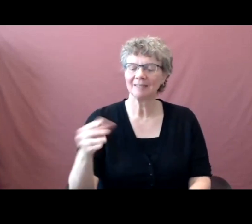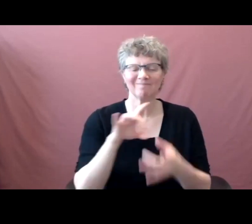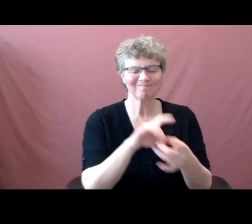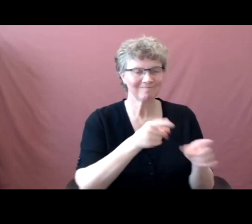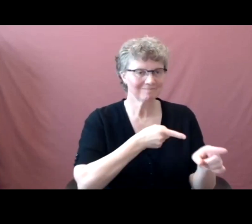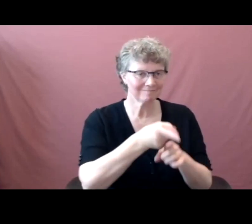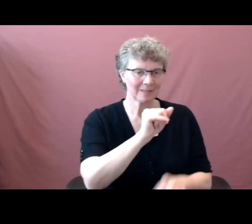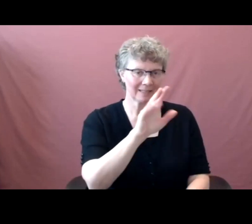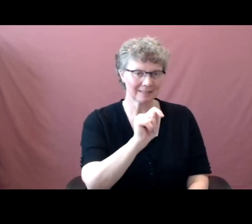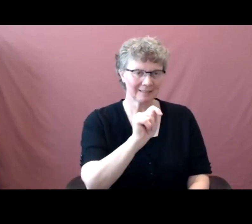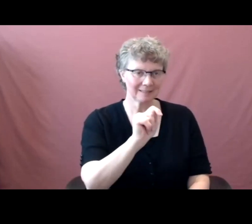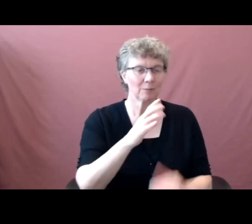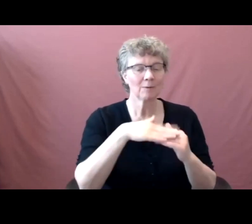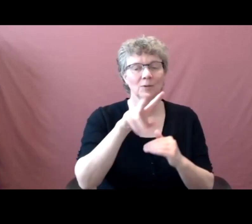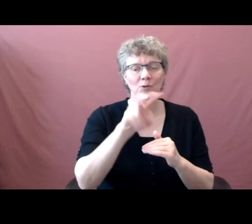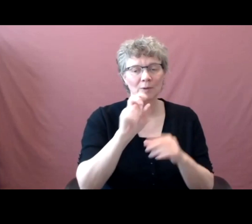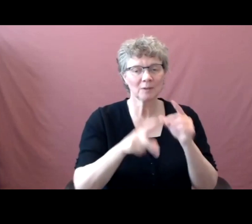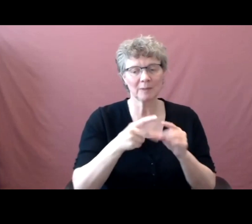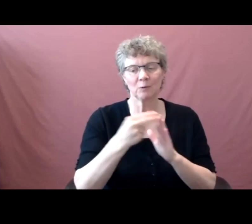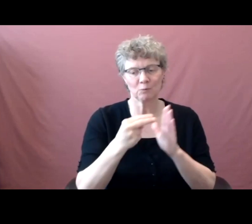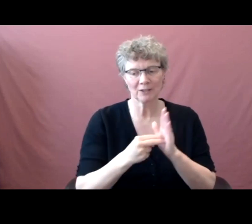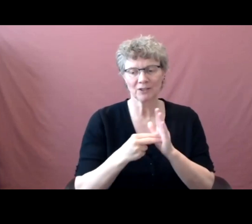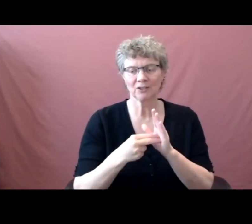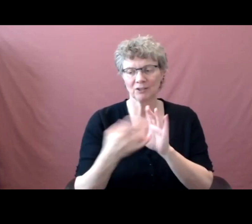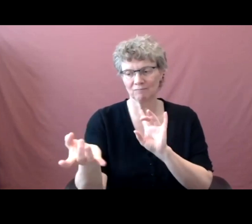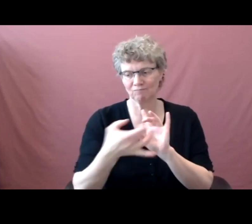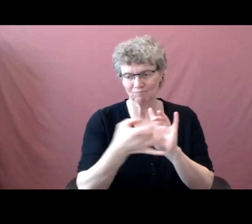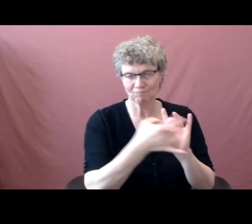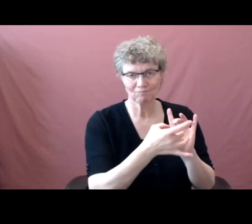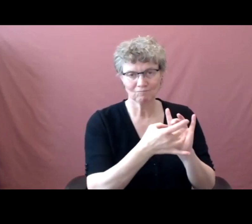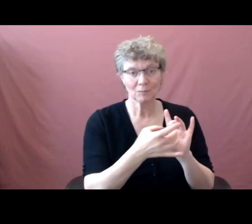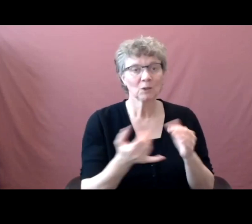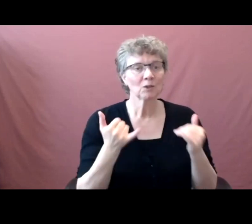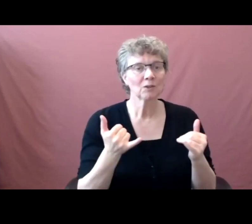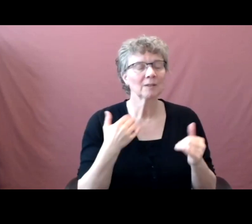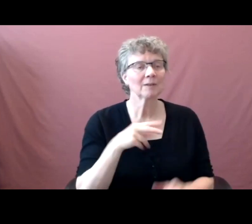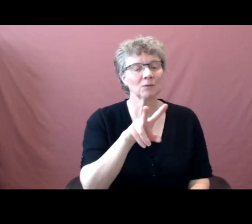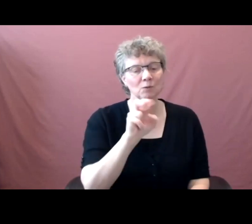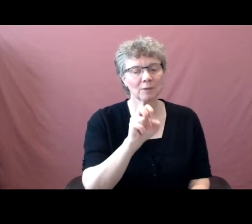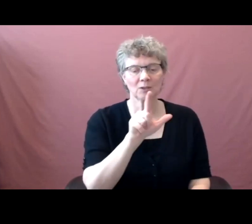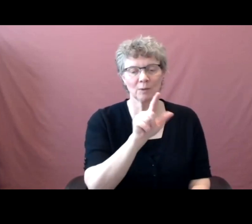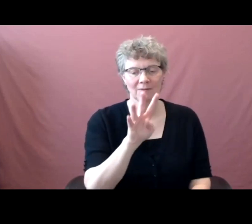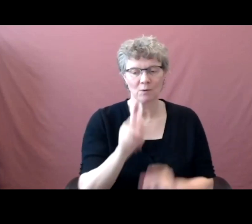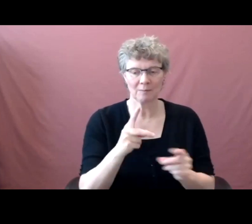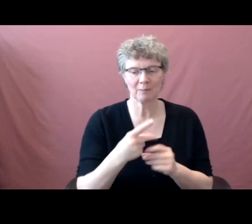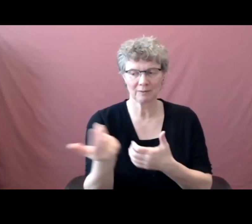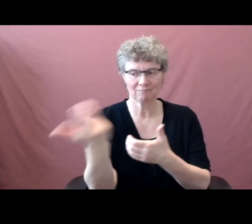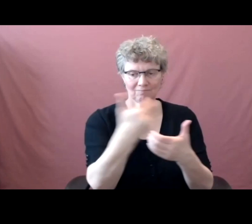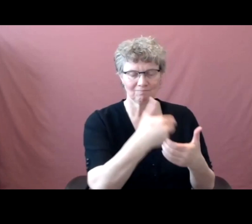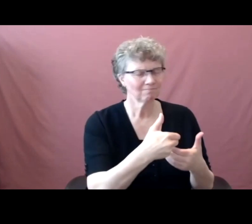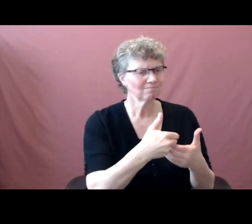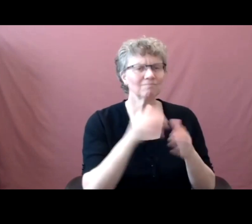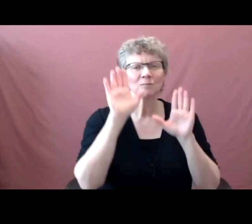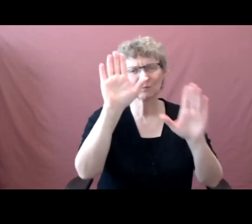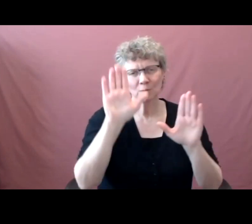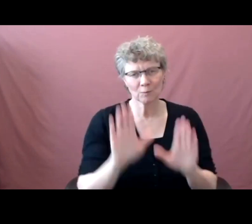event. Looks like we're currently sitting at 224 participants. That's fantastic. And we know that we have great representation